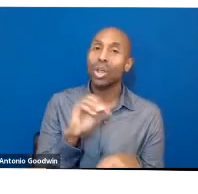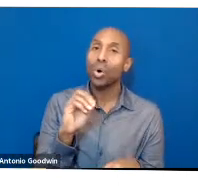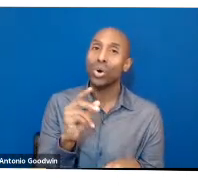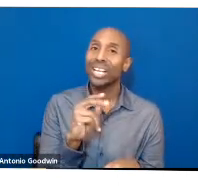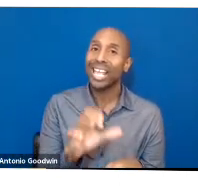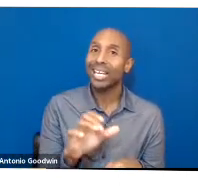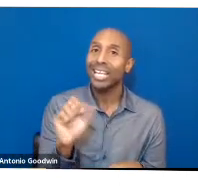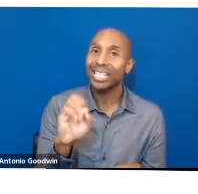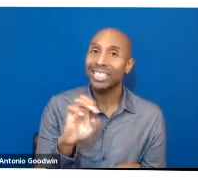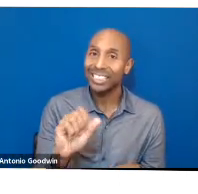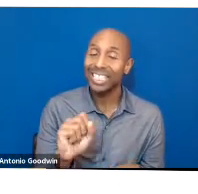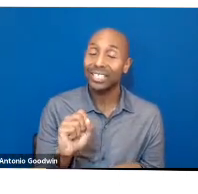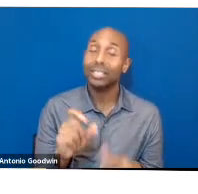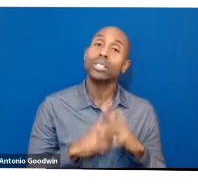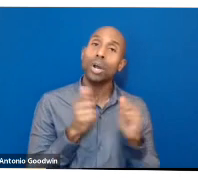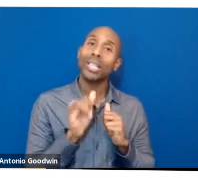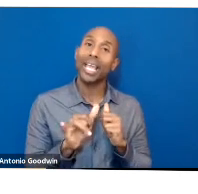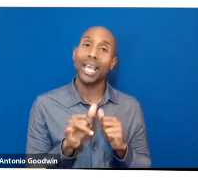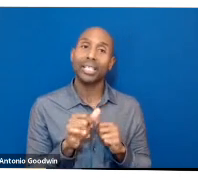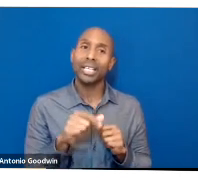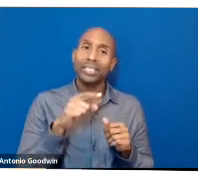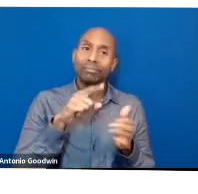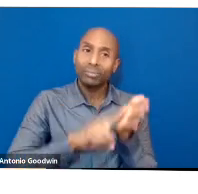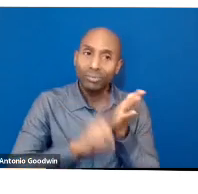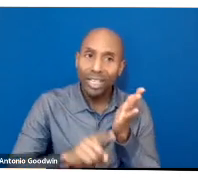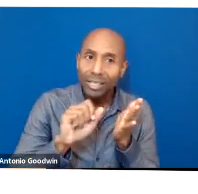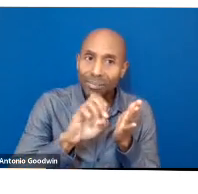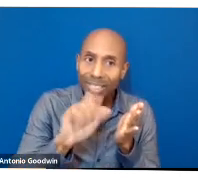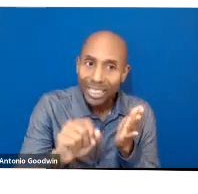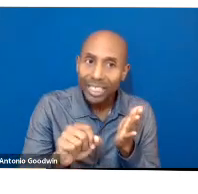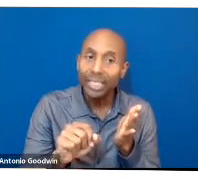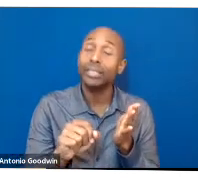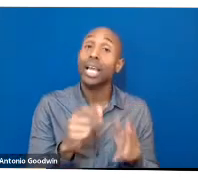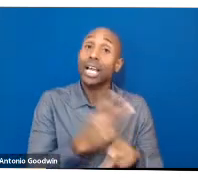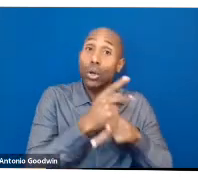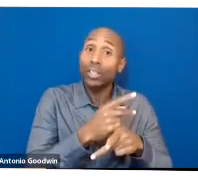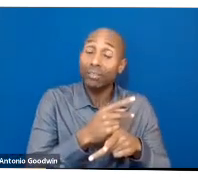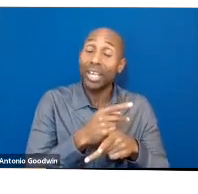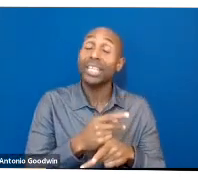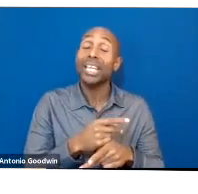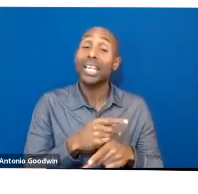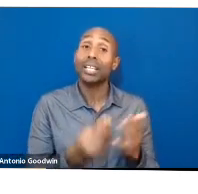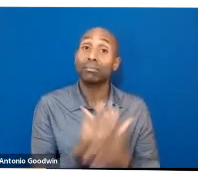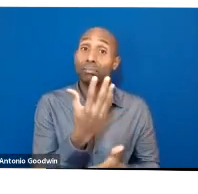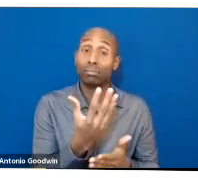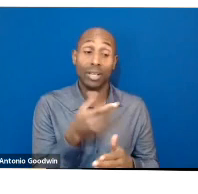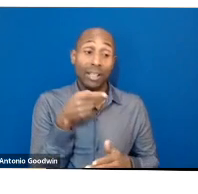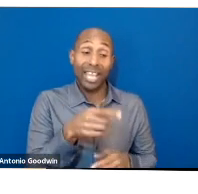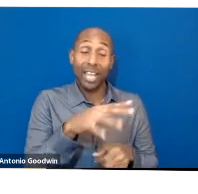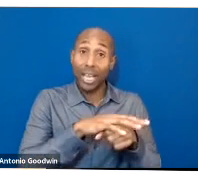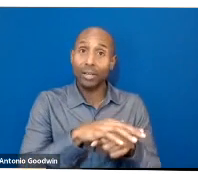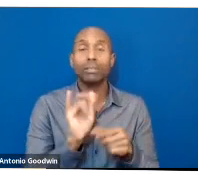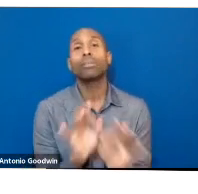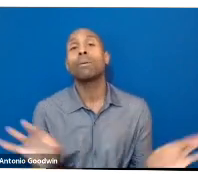looking at the seeds. Cultivating seeds and crops in biodiversity is absolutely paramount. One of the